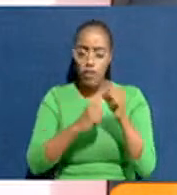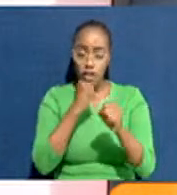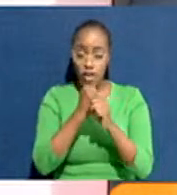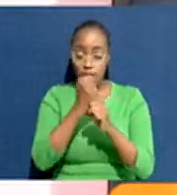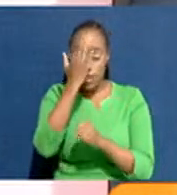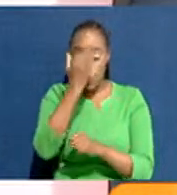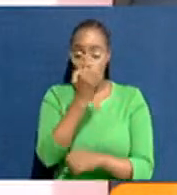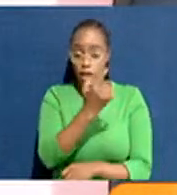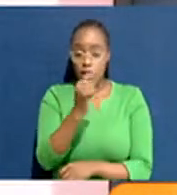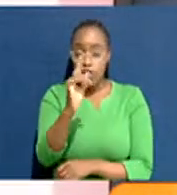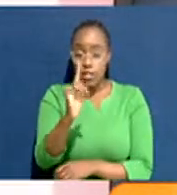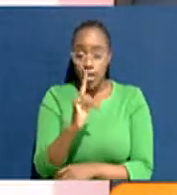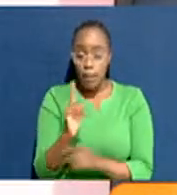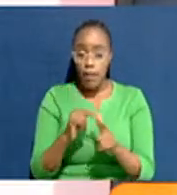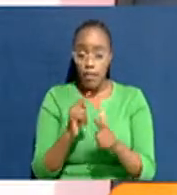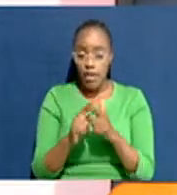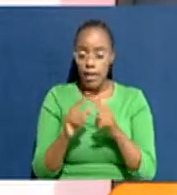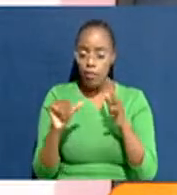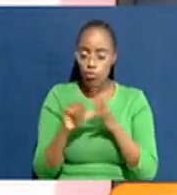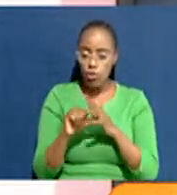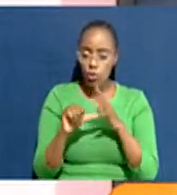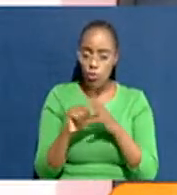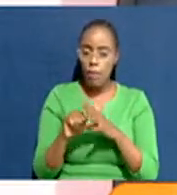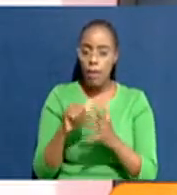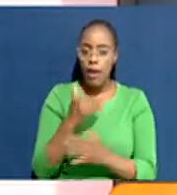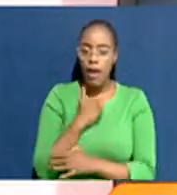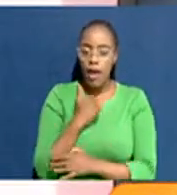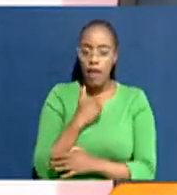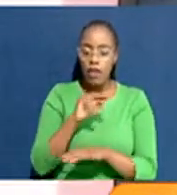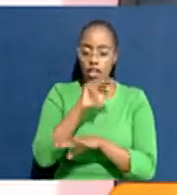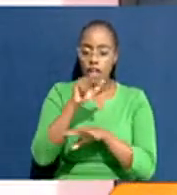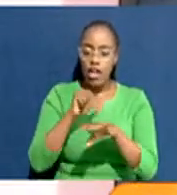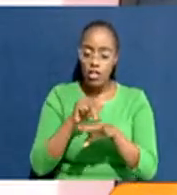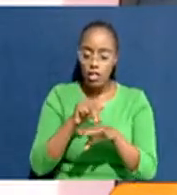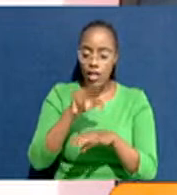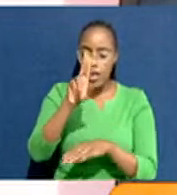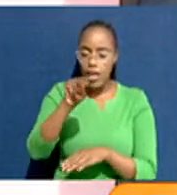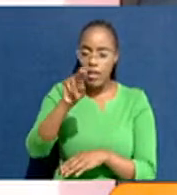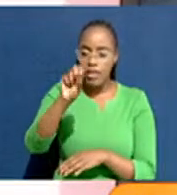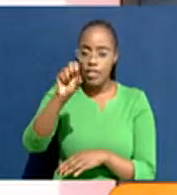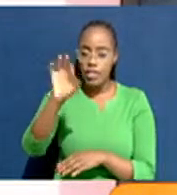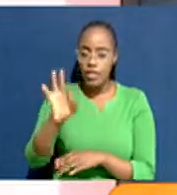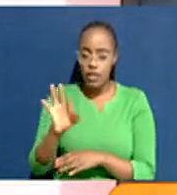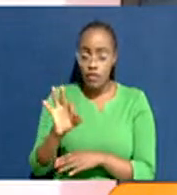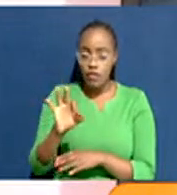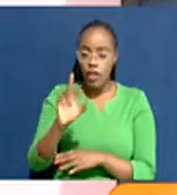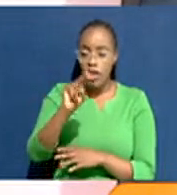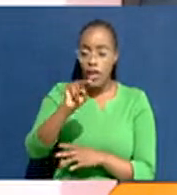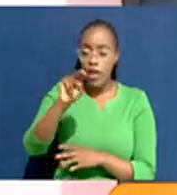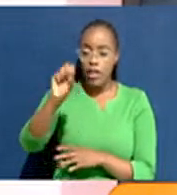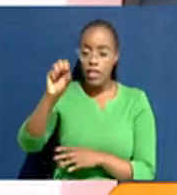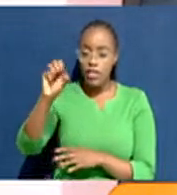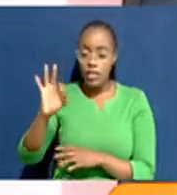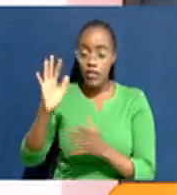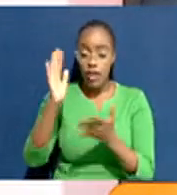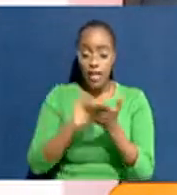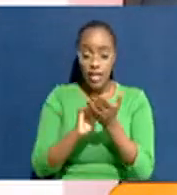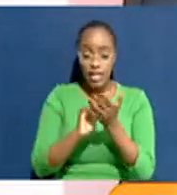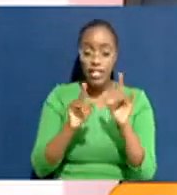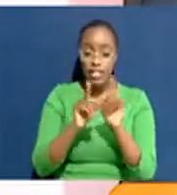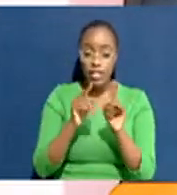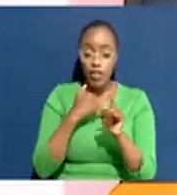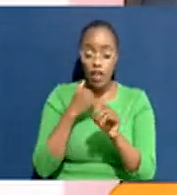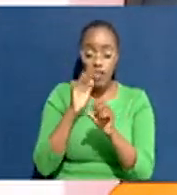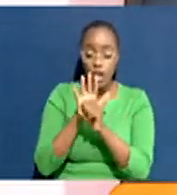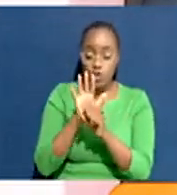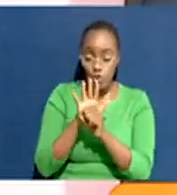of each group comes and it lives with scandals. The National Social Security Fund, the NSSF, again, has got a lot.